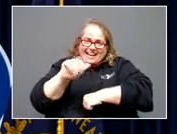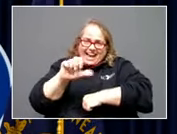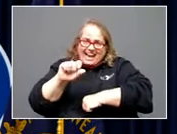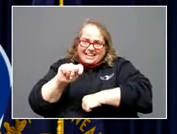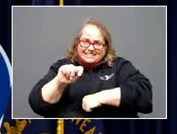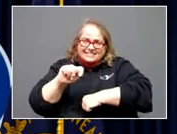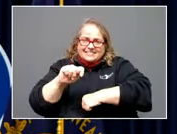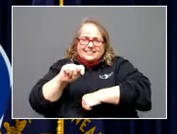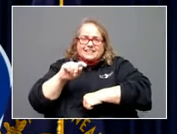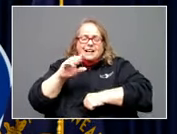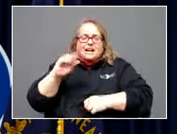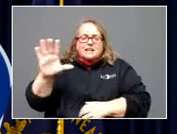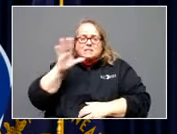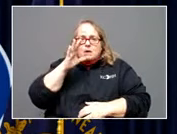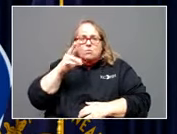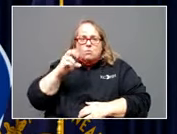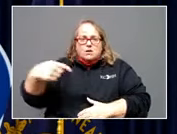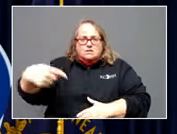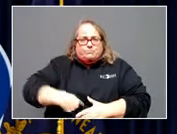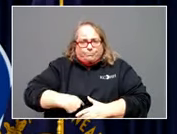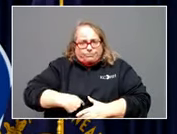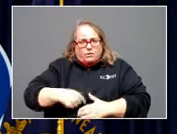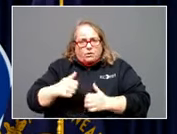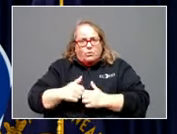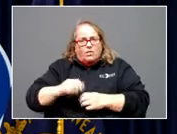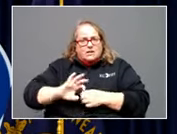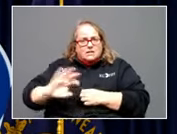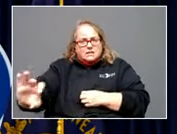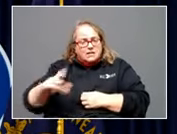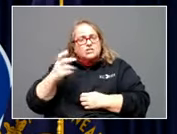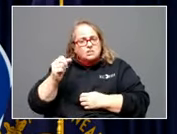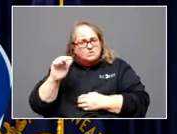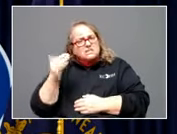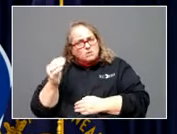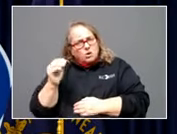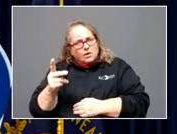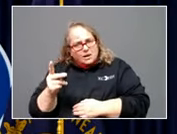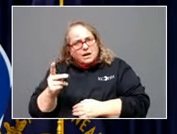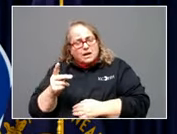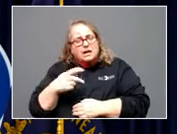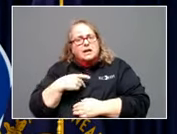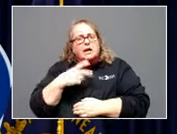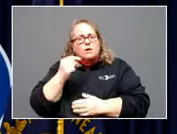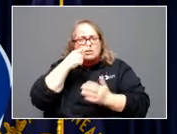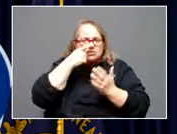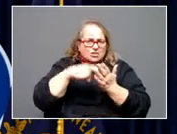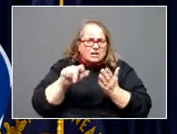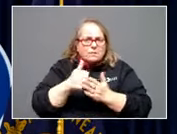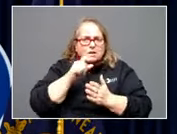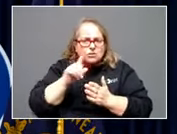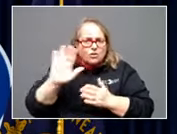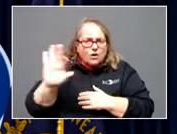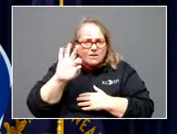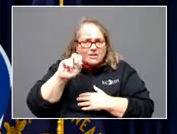impaled. She was doing all right, though. Got to hug her, and we're to personally check on that FEMA claim and make sure that it